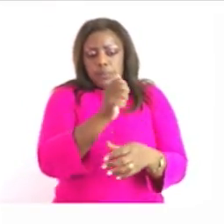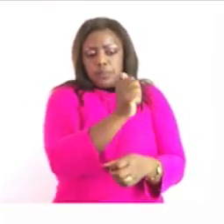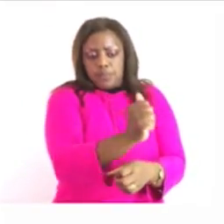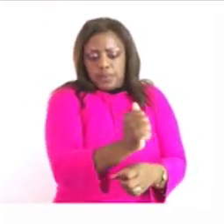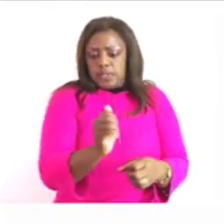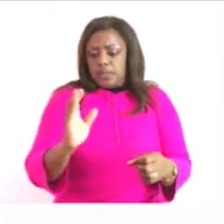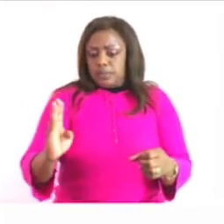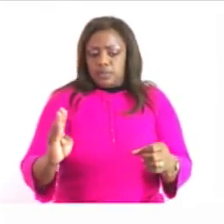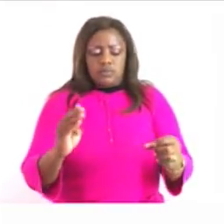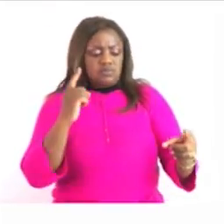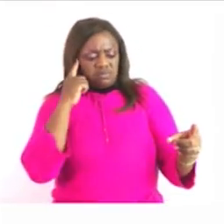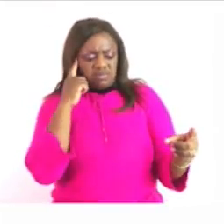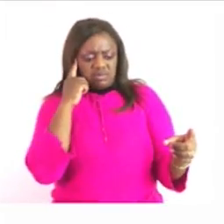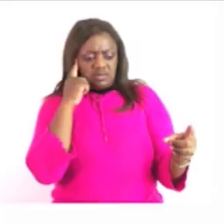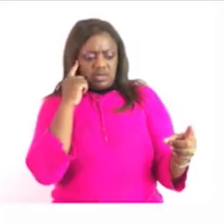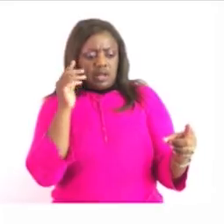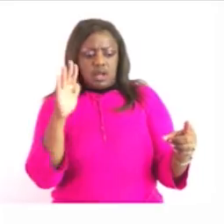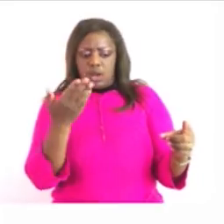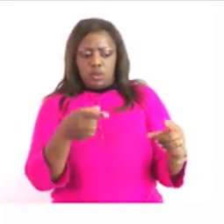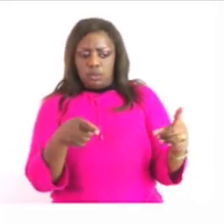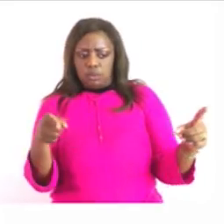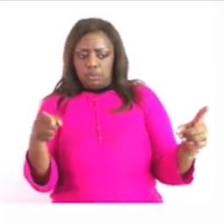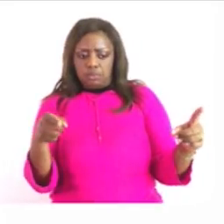in such a way that it must make sense